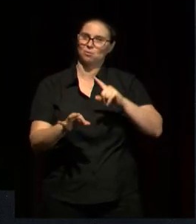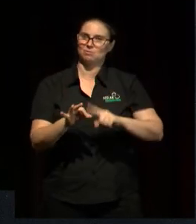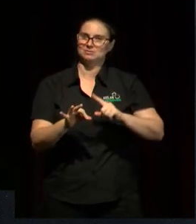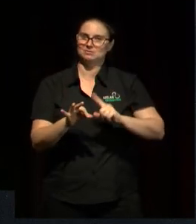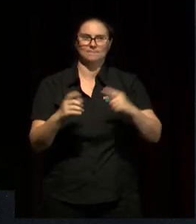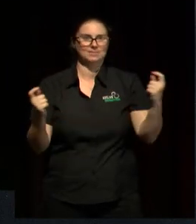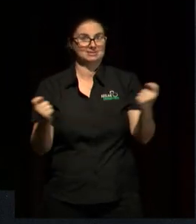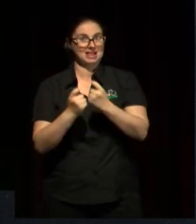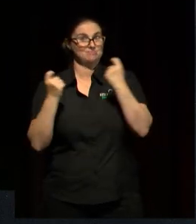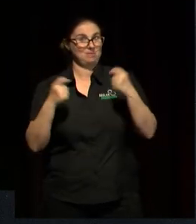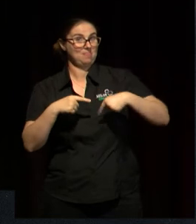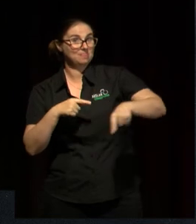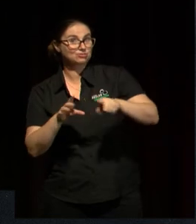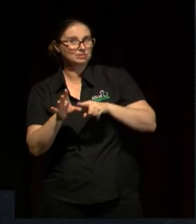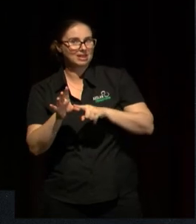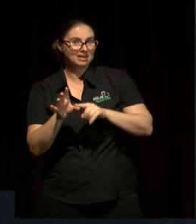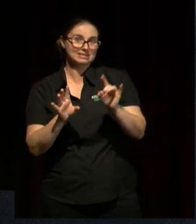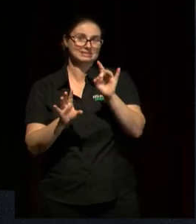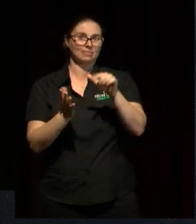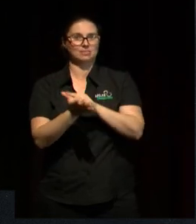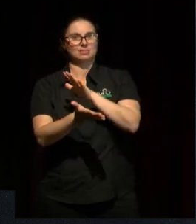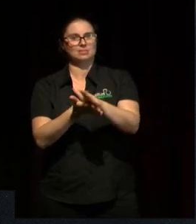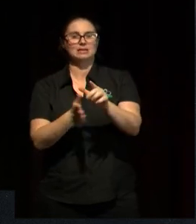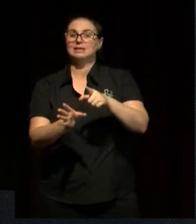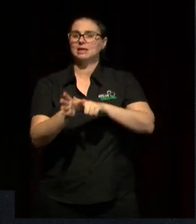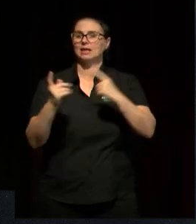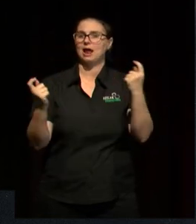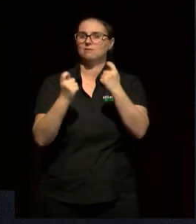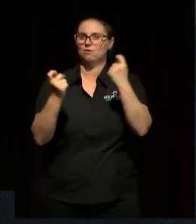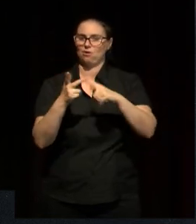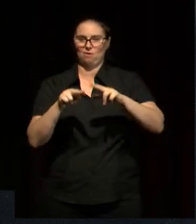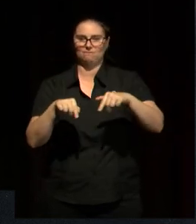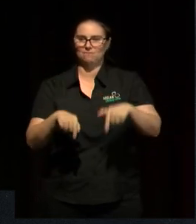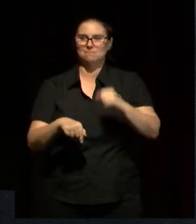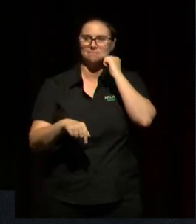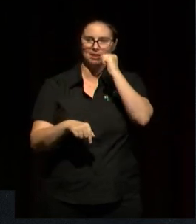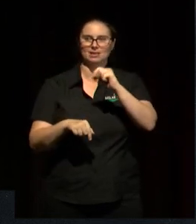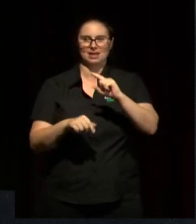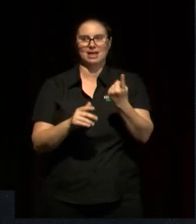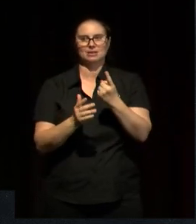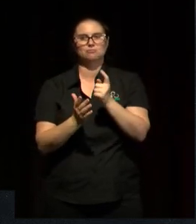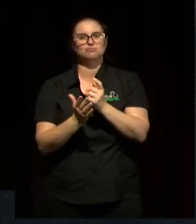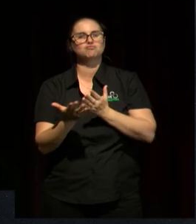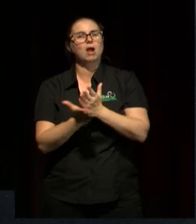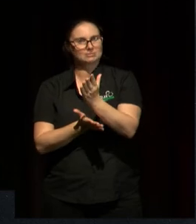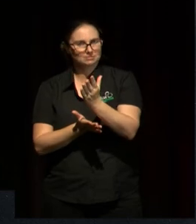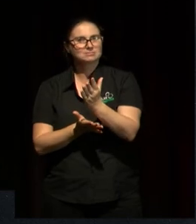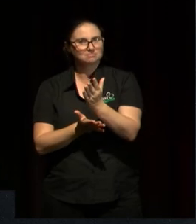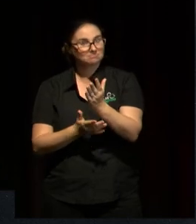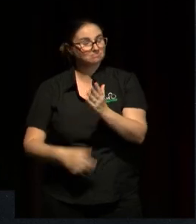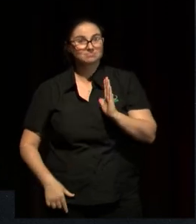anniversary of Black and Right, which was just this amazing opportunity for Indigenous writers,